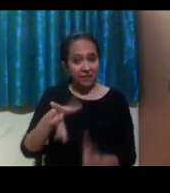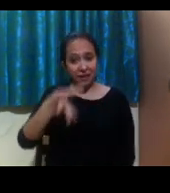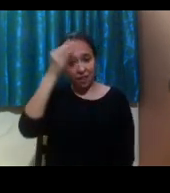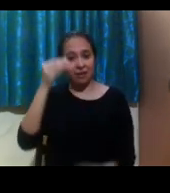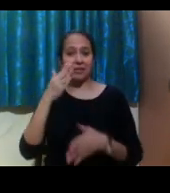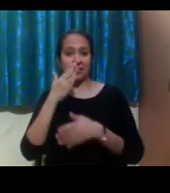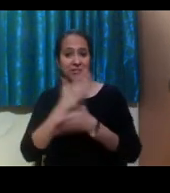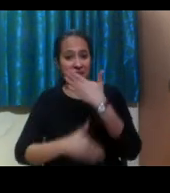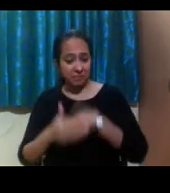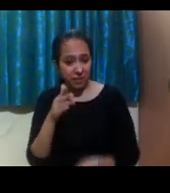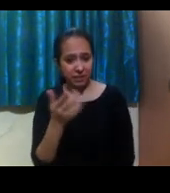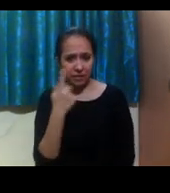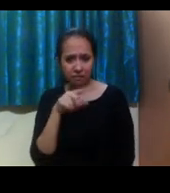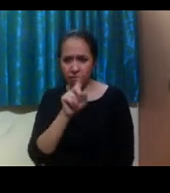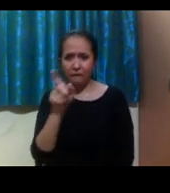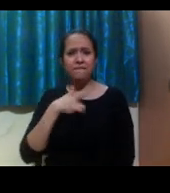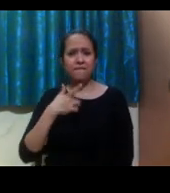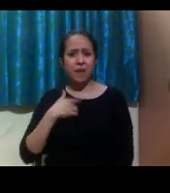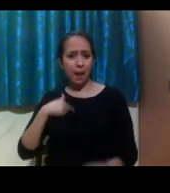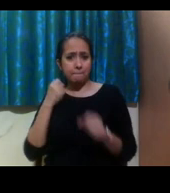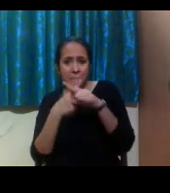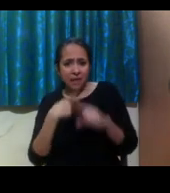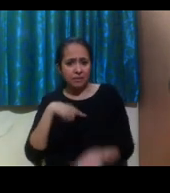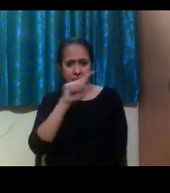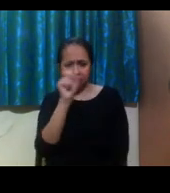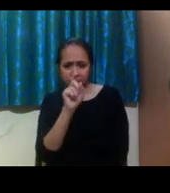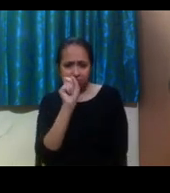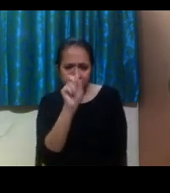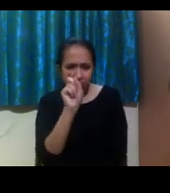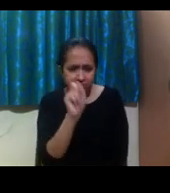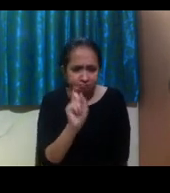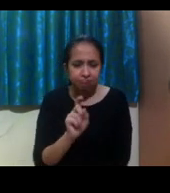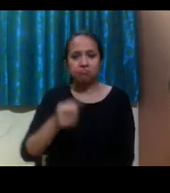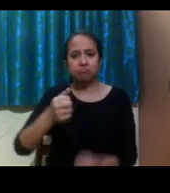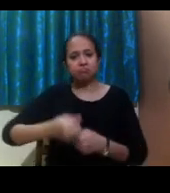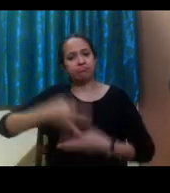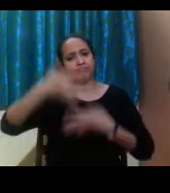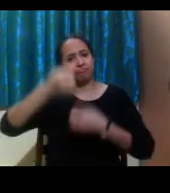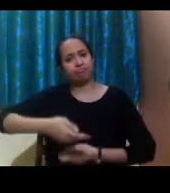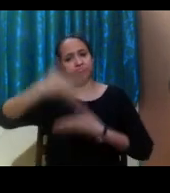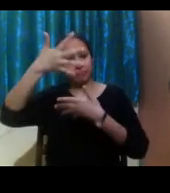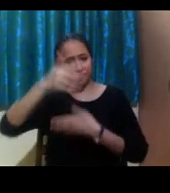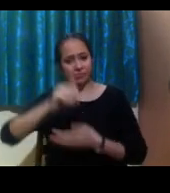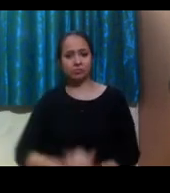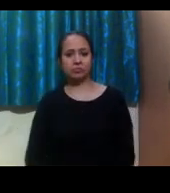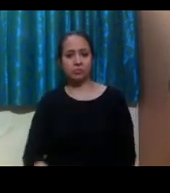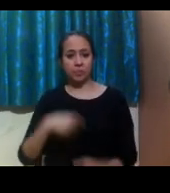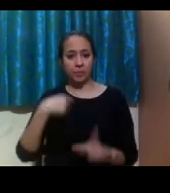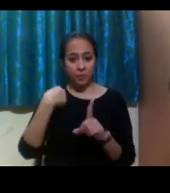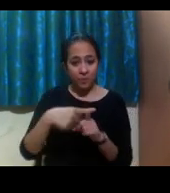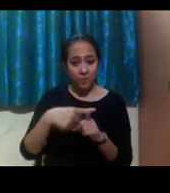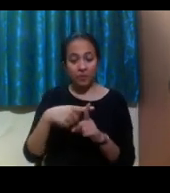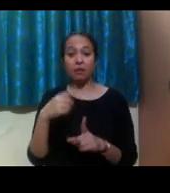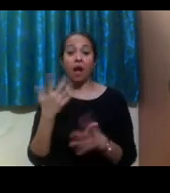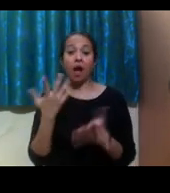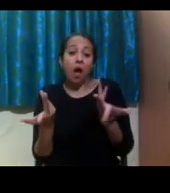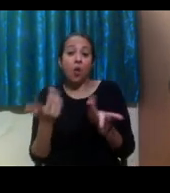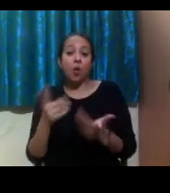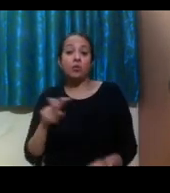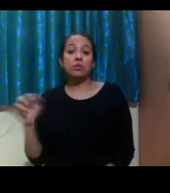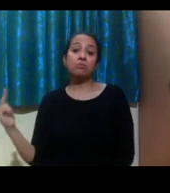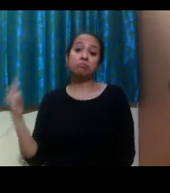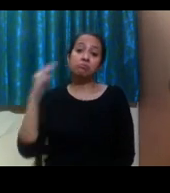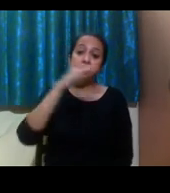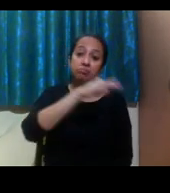you can click on that one to filter by that. And then also traveler coming to the U.S. So that would be for you.